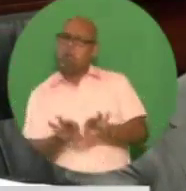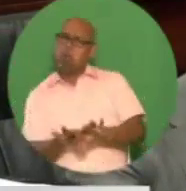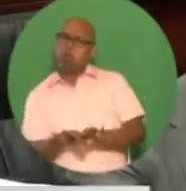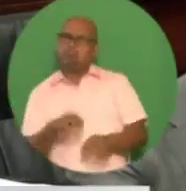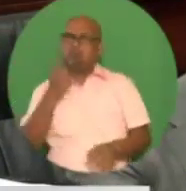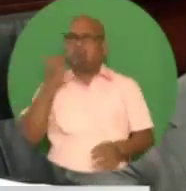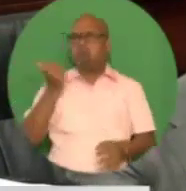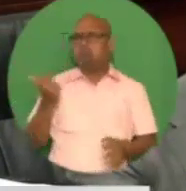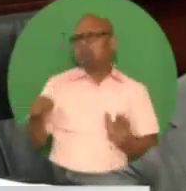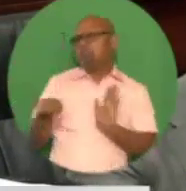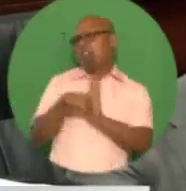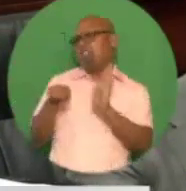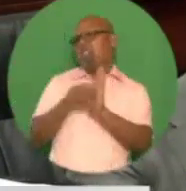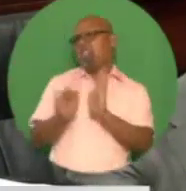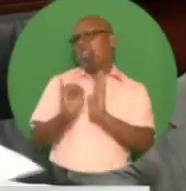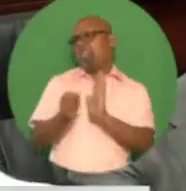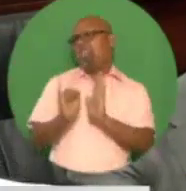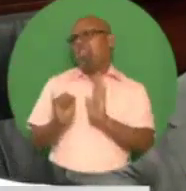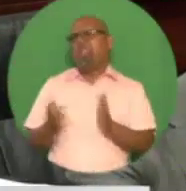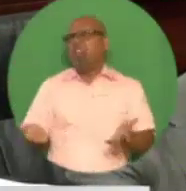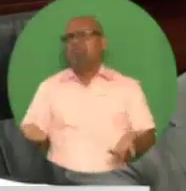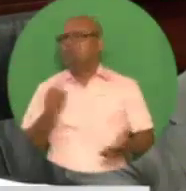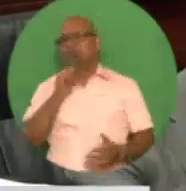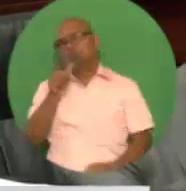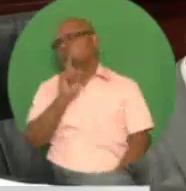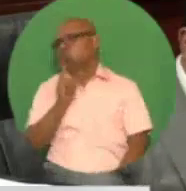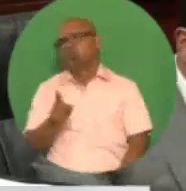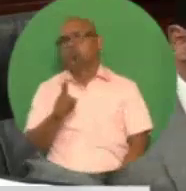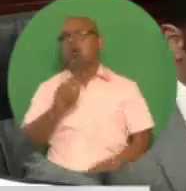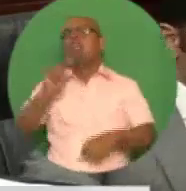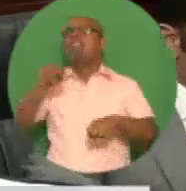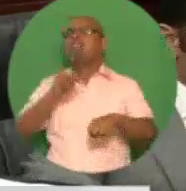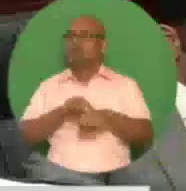success and exceeded its targets way beyond expectations.